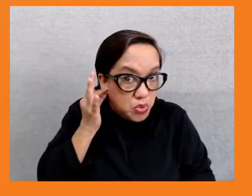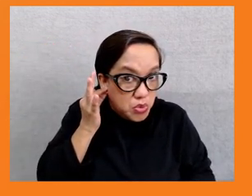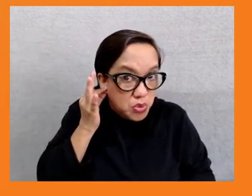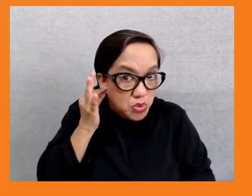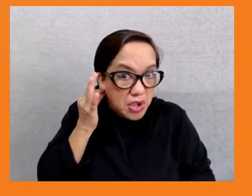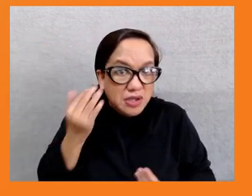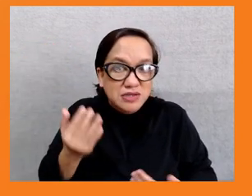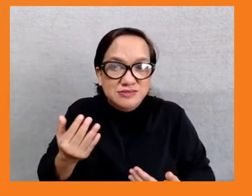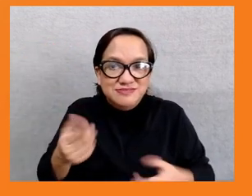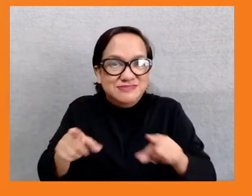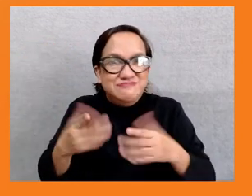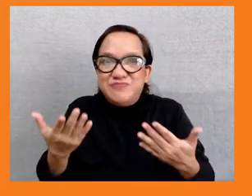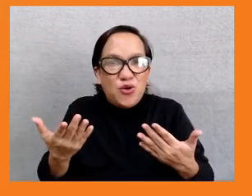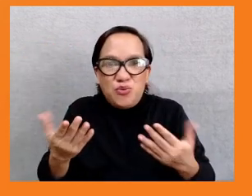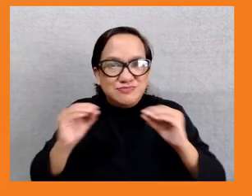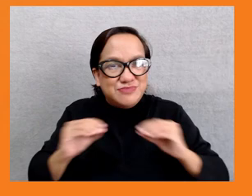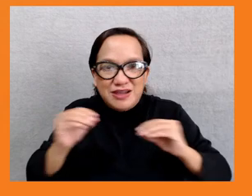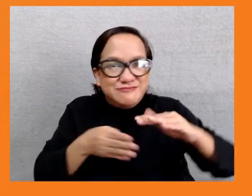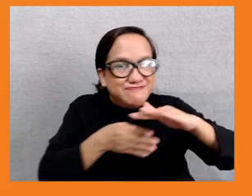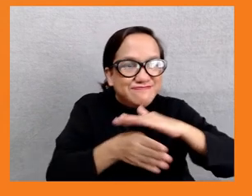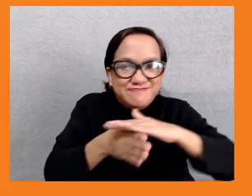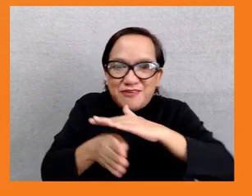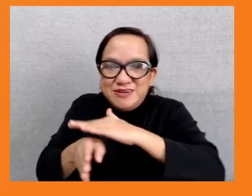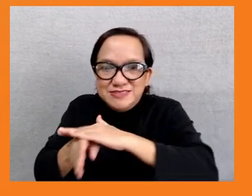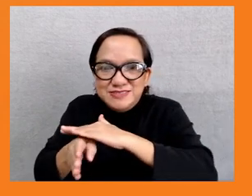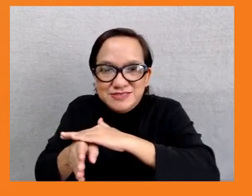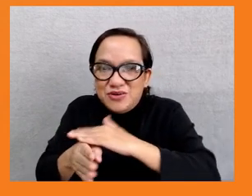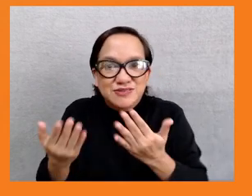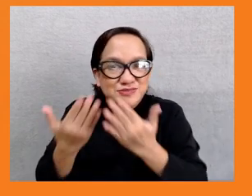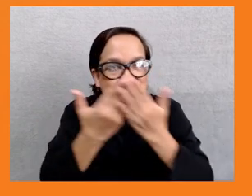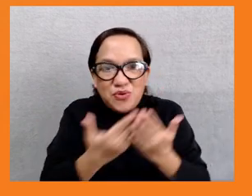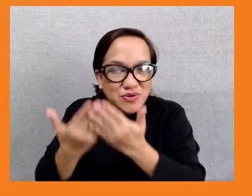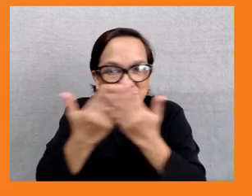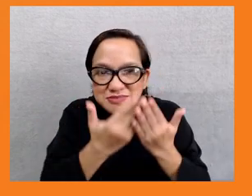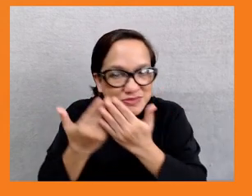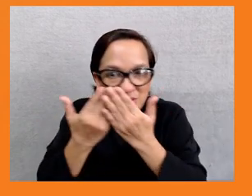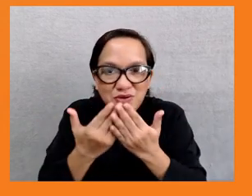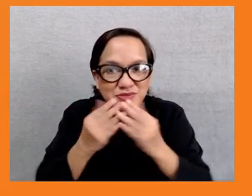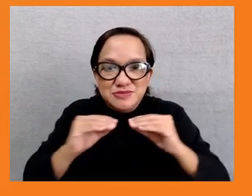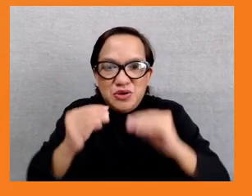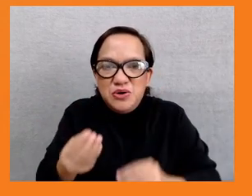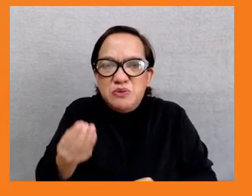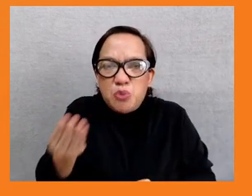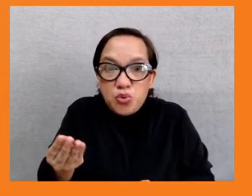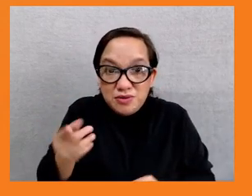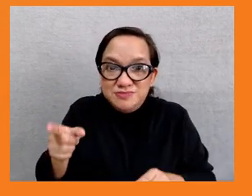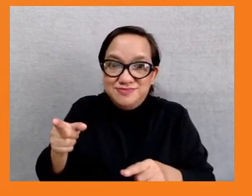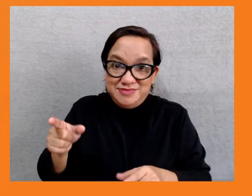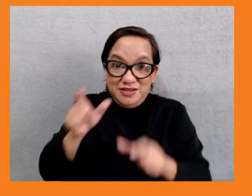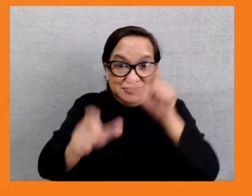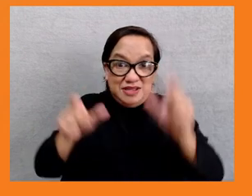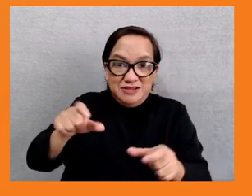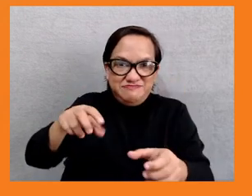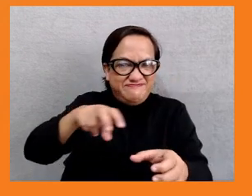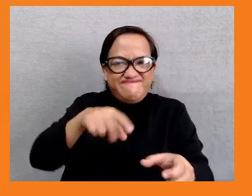the returns to schooling is higher for females. They're also more likely to drop out when their parents suffer income shocks caused by the pandemic. Next slide,